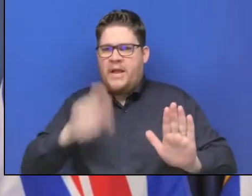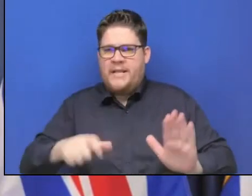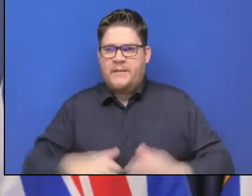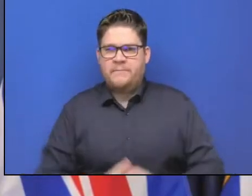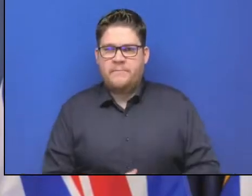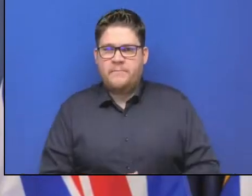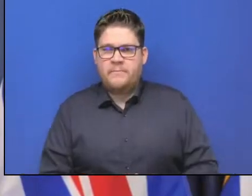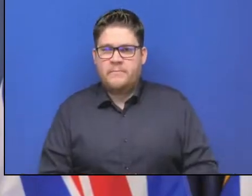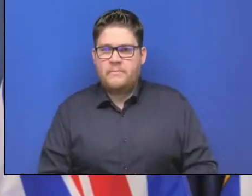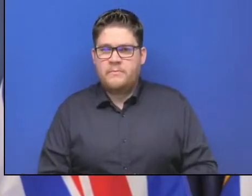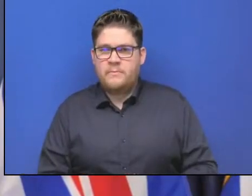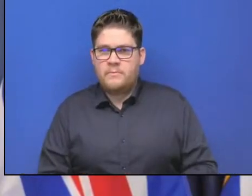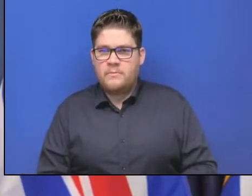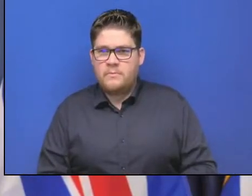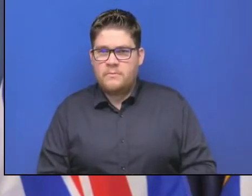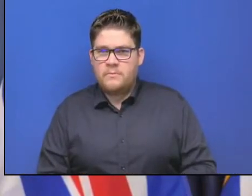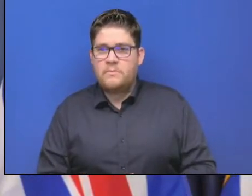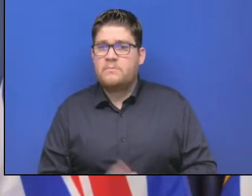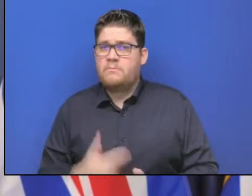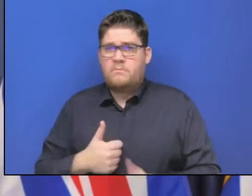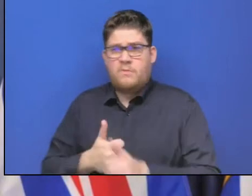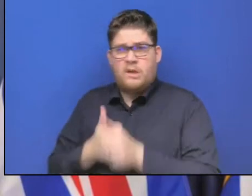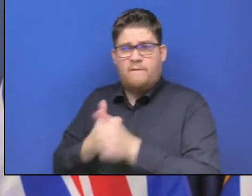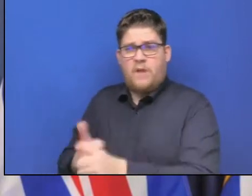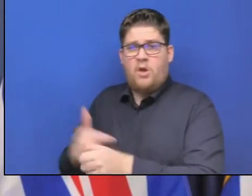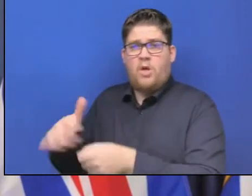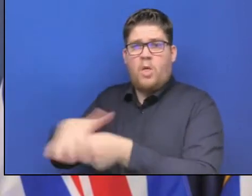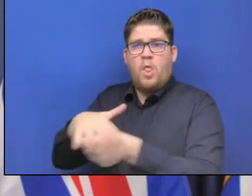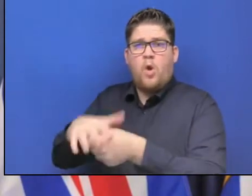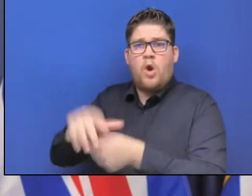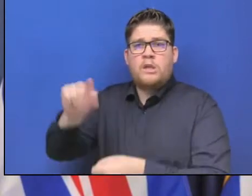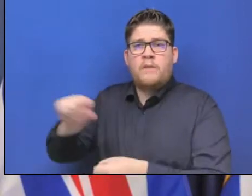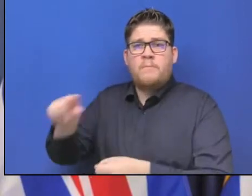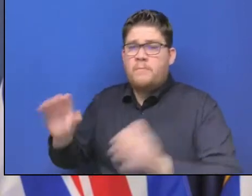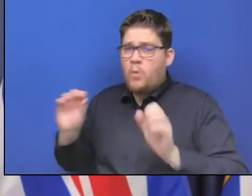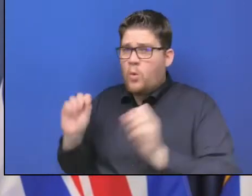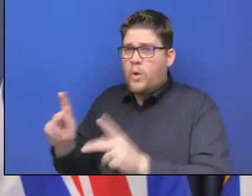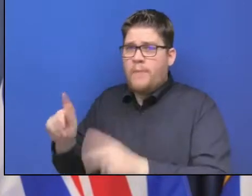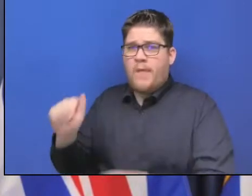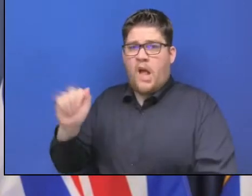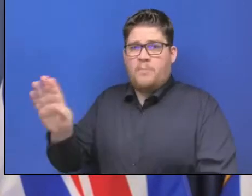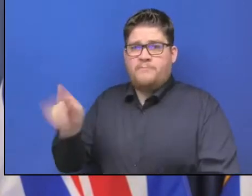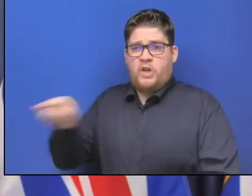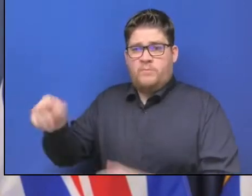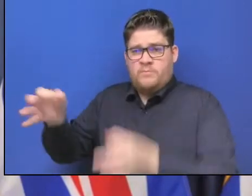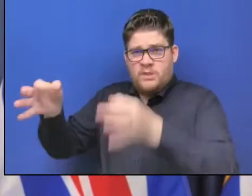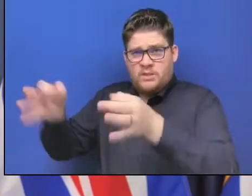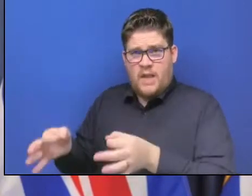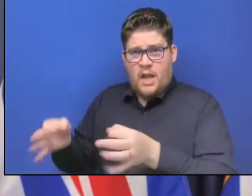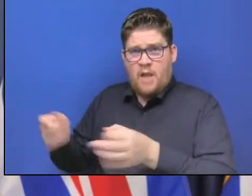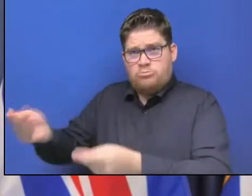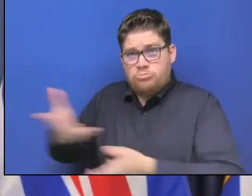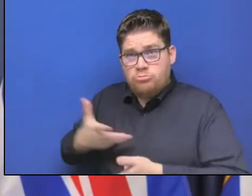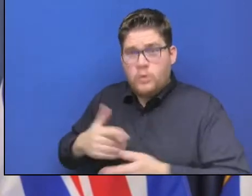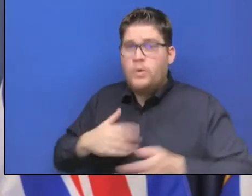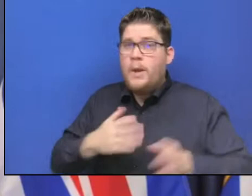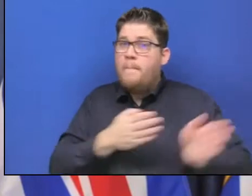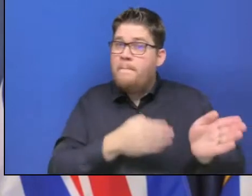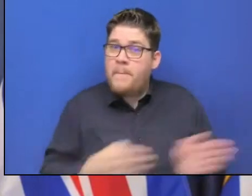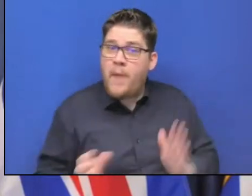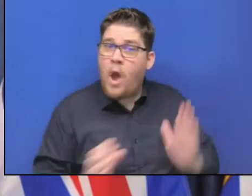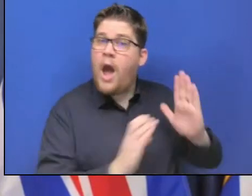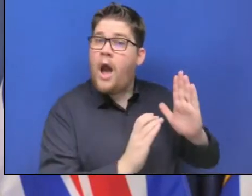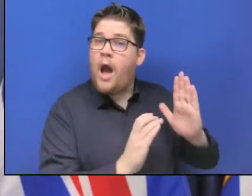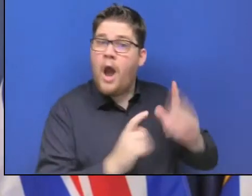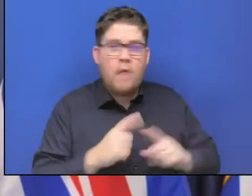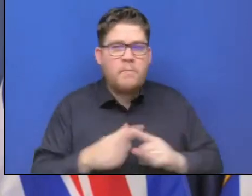I said absolutely, that is respecting the local decision-making by the experts on the ground who